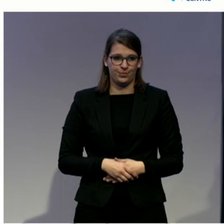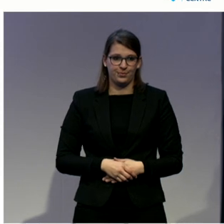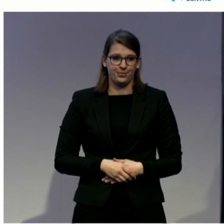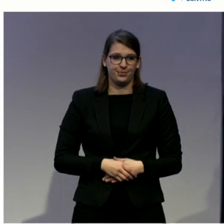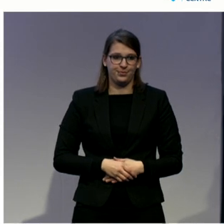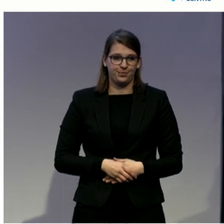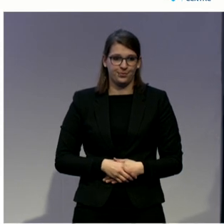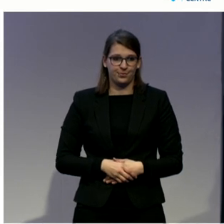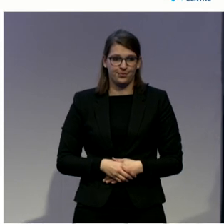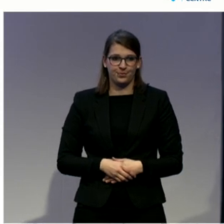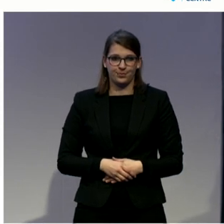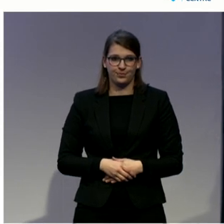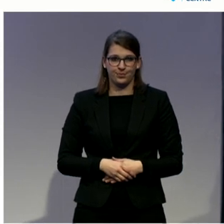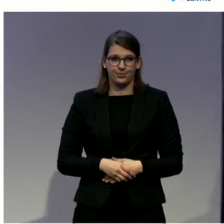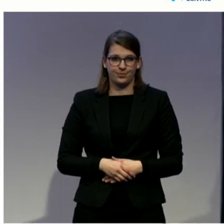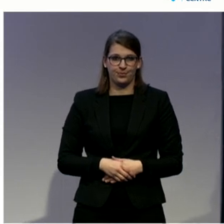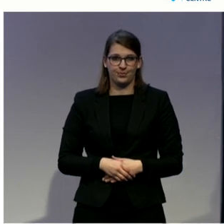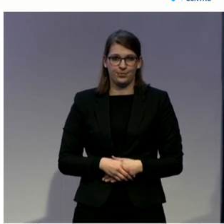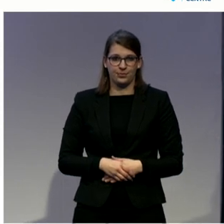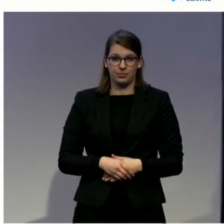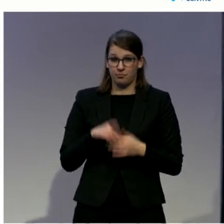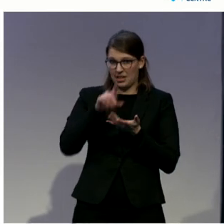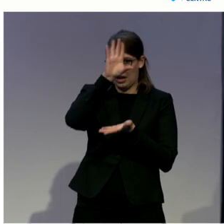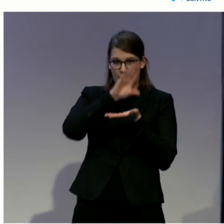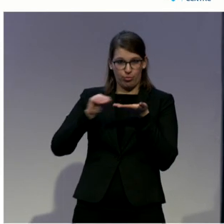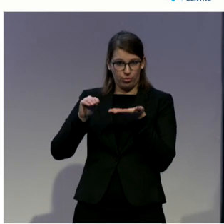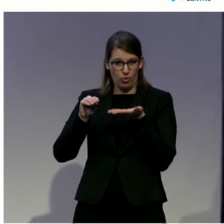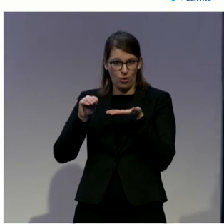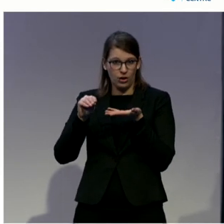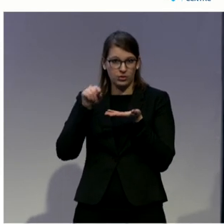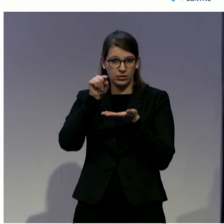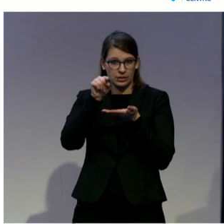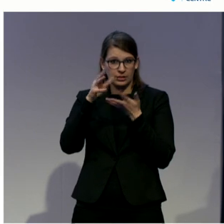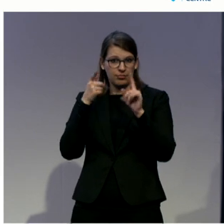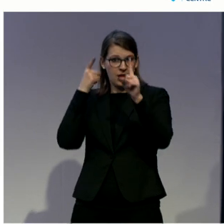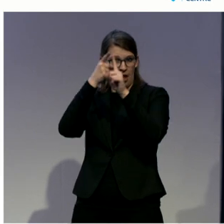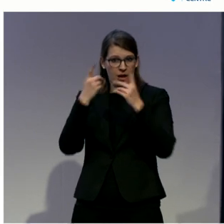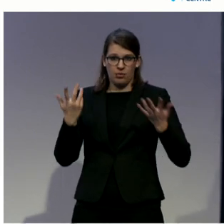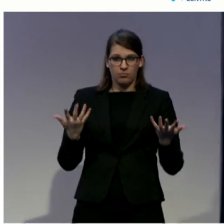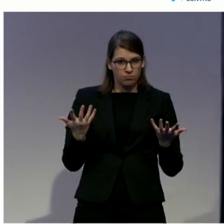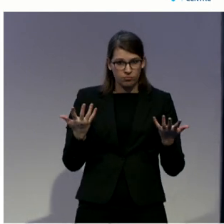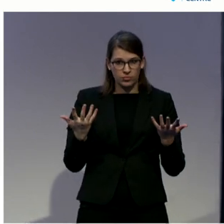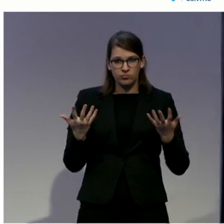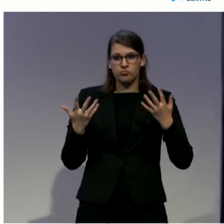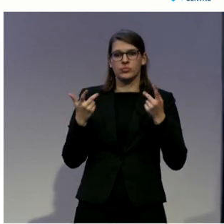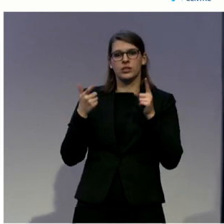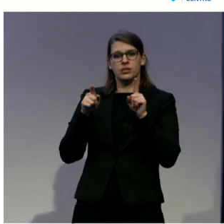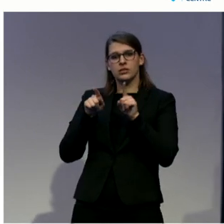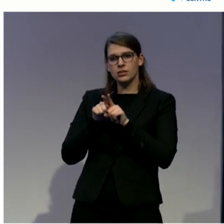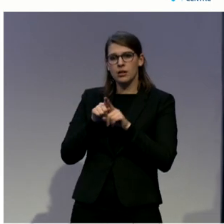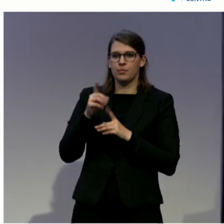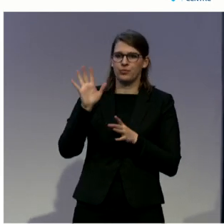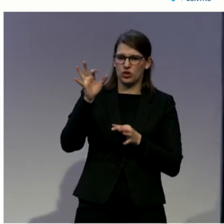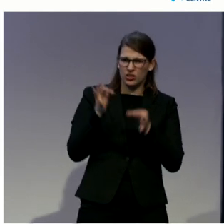The report's purpose was to identify barriers to access to justice for persons with disabilities. So